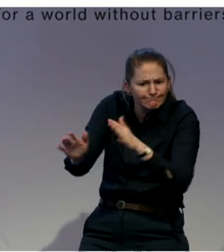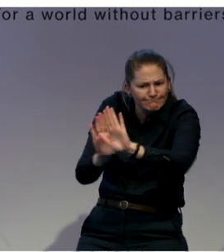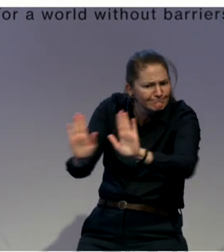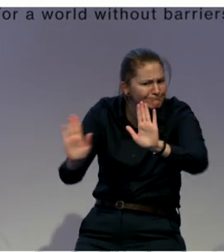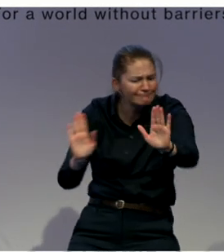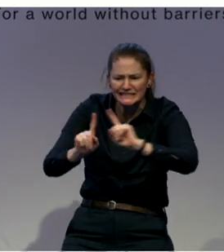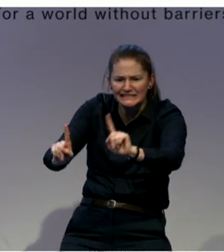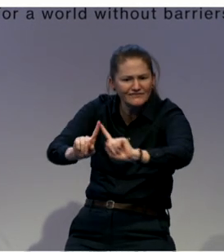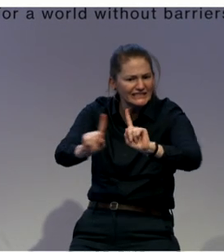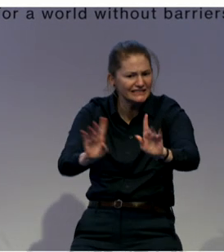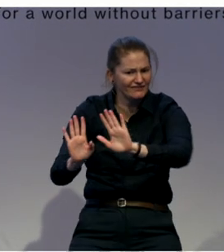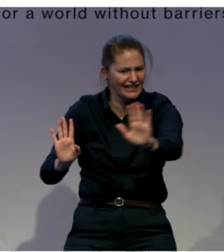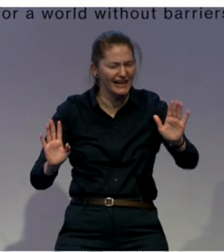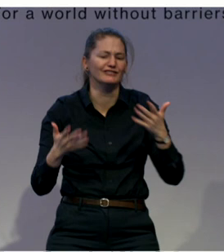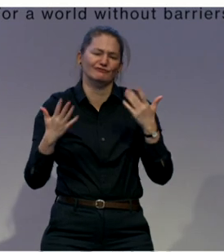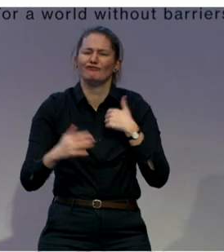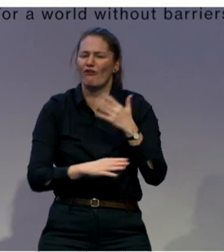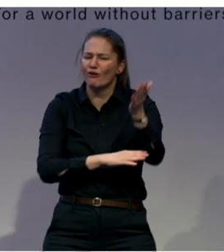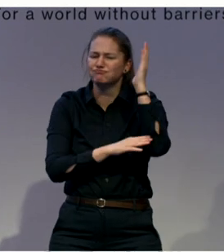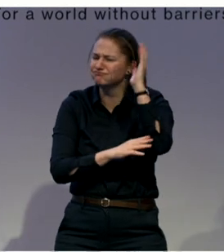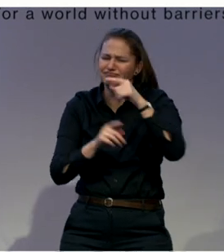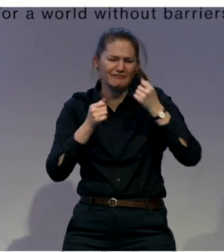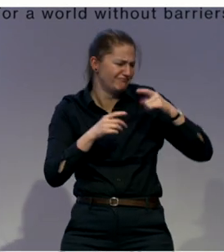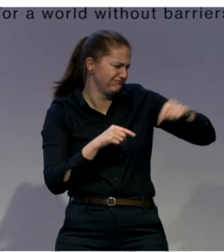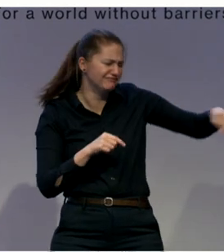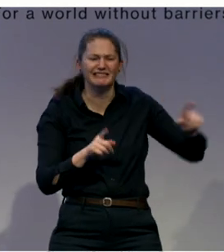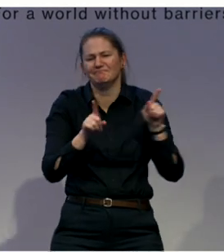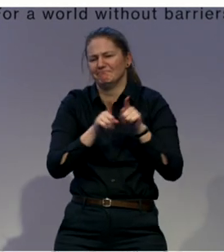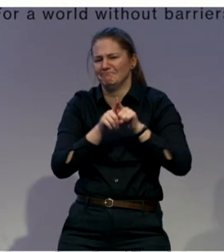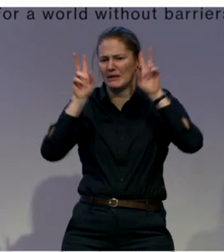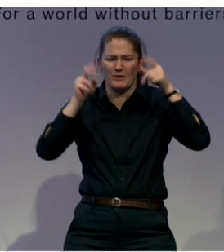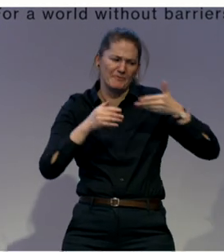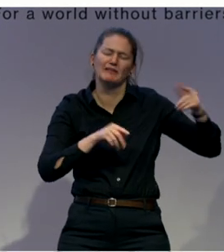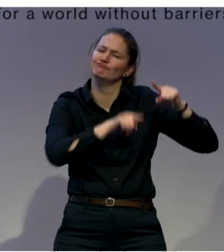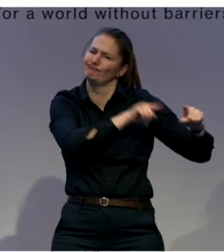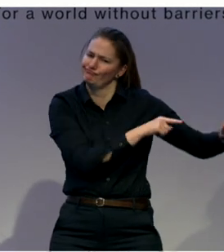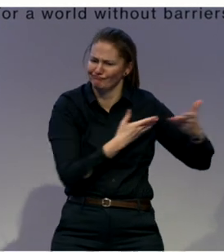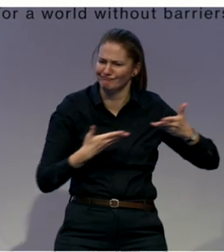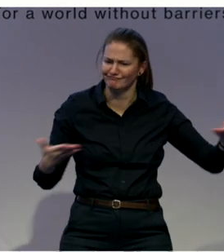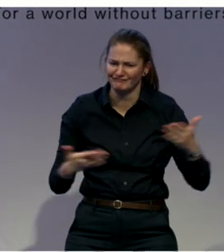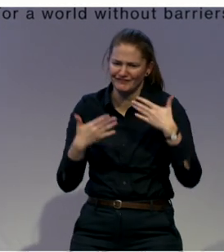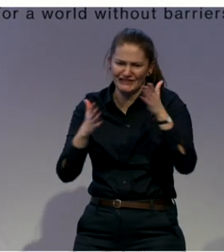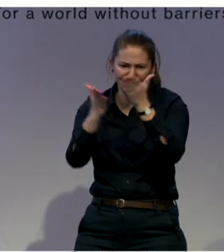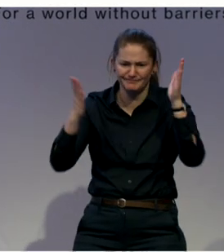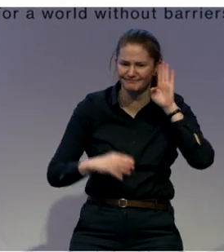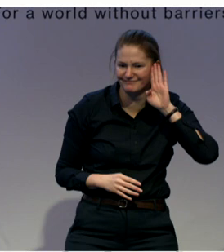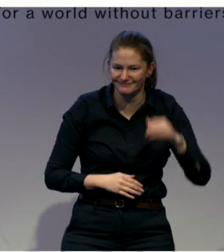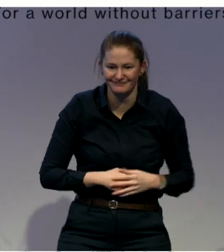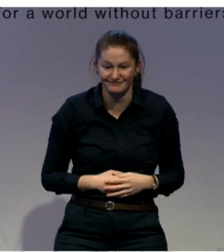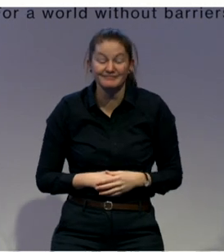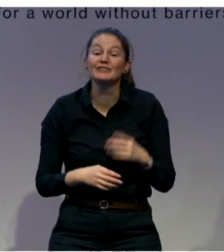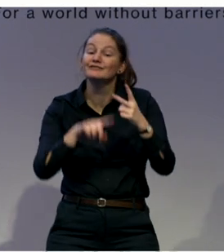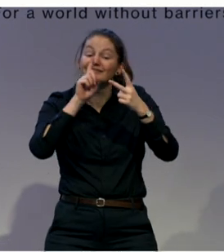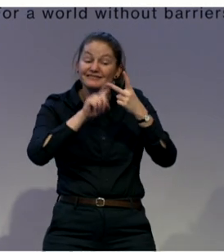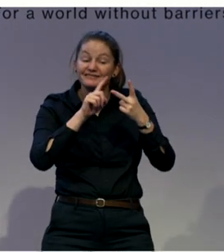Secondly, if the clicker, yes, it's make mainstream services accessible and community-based services